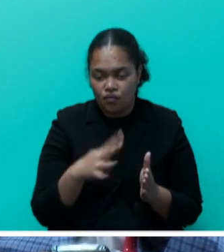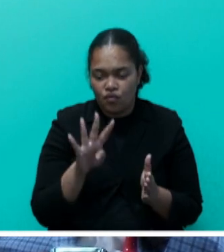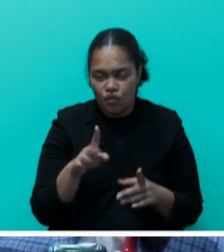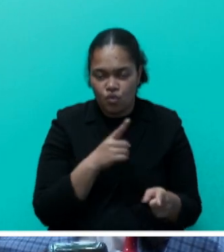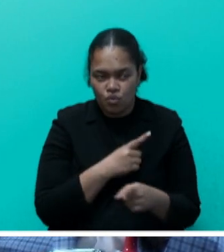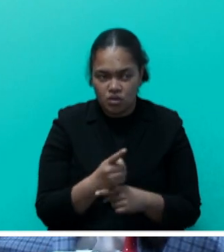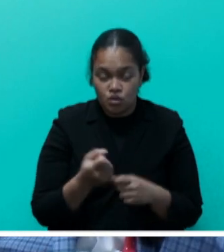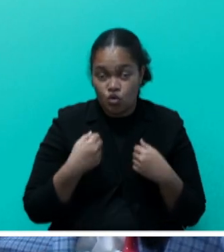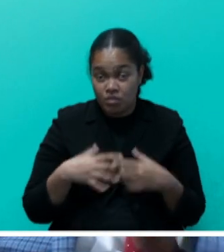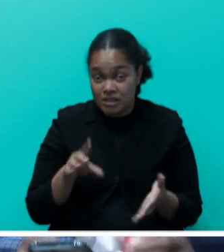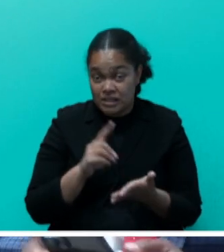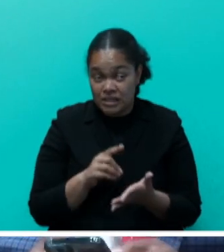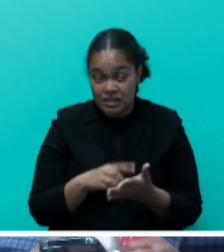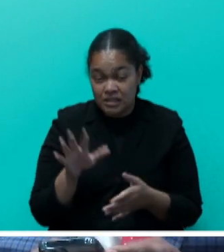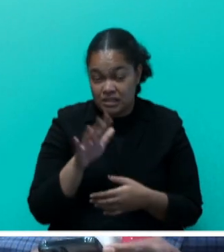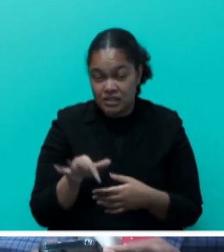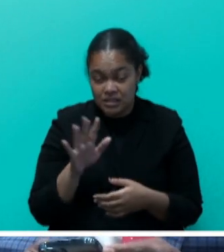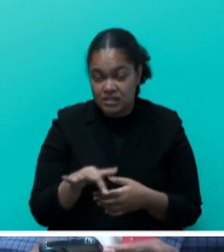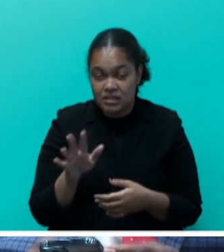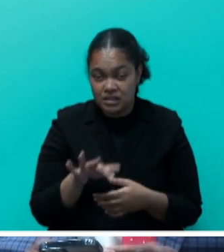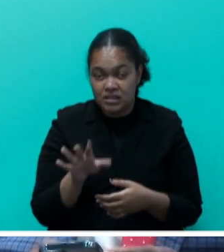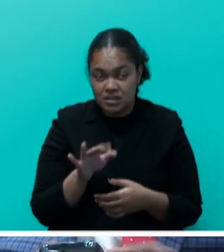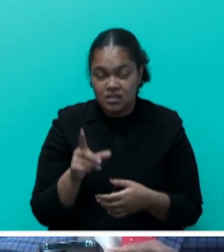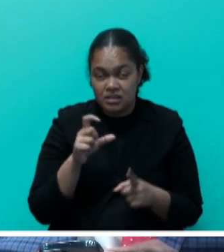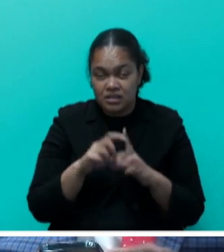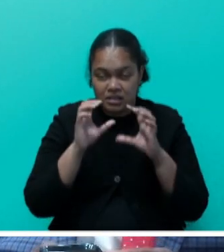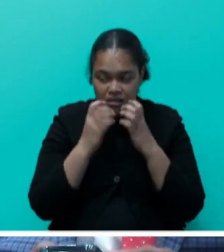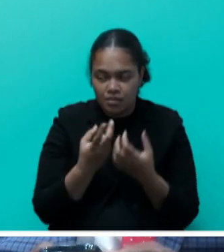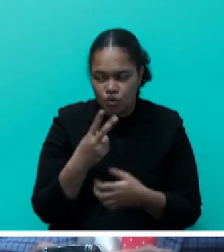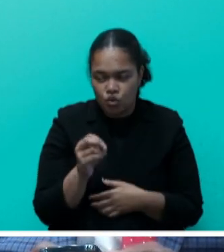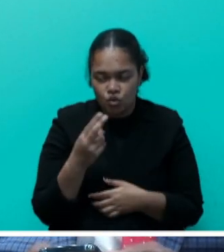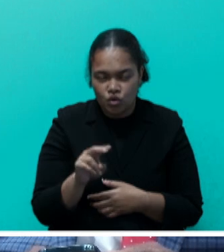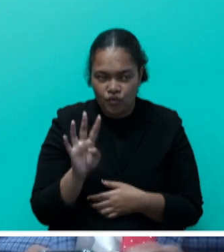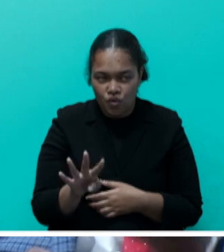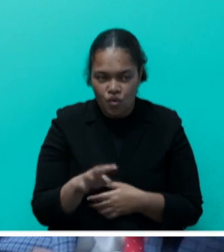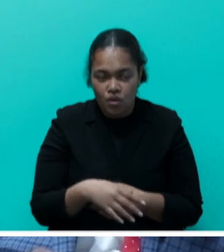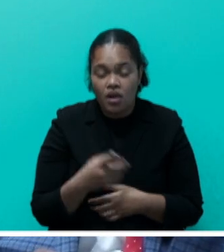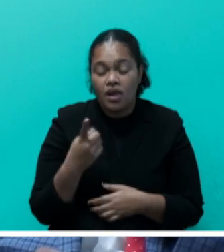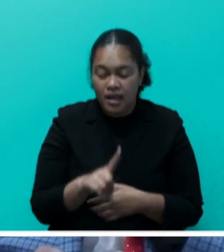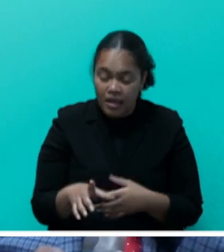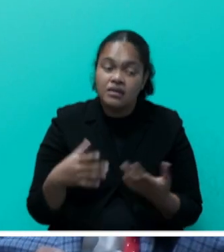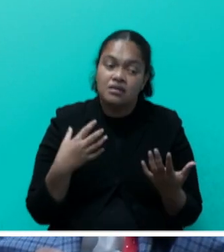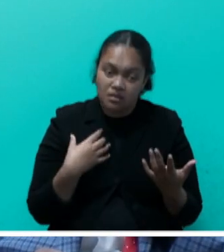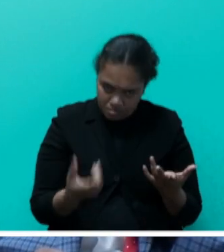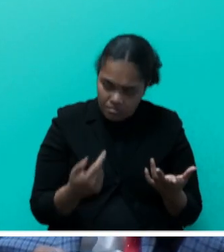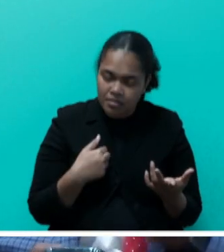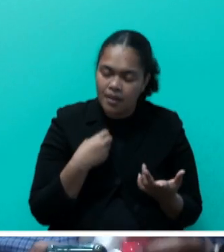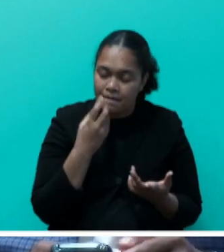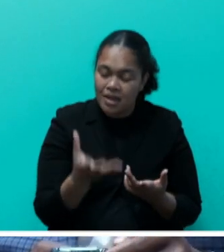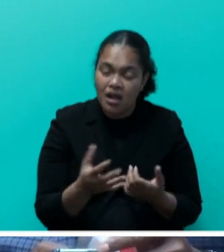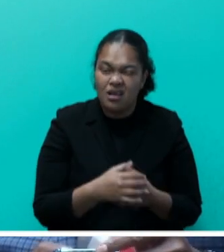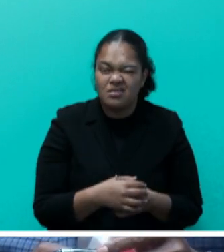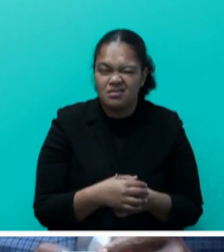date approximately estimated to be December 2024. And of course, I'd mentioned prior the